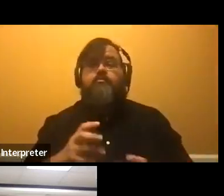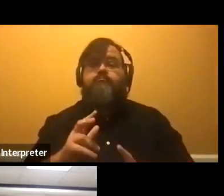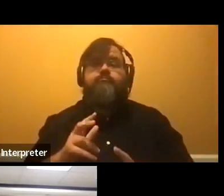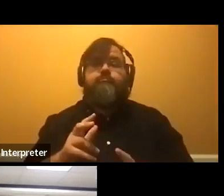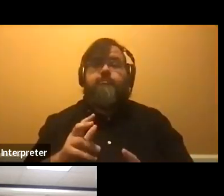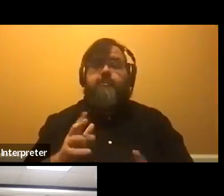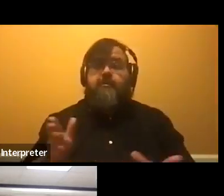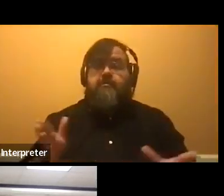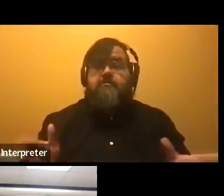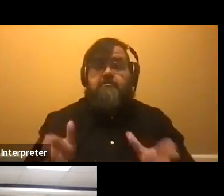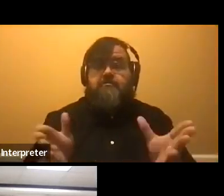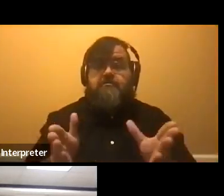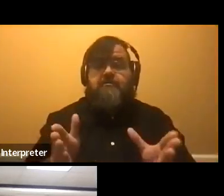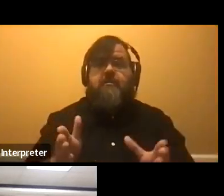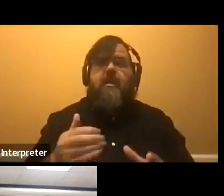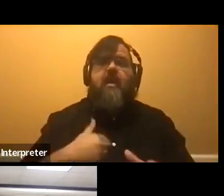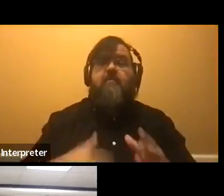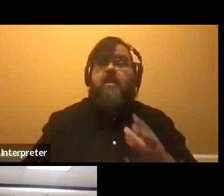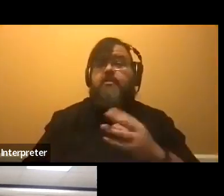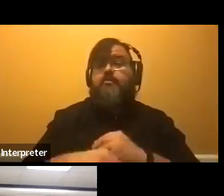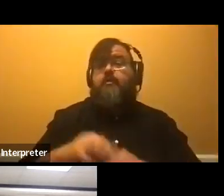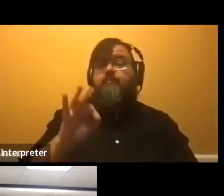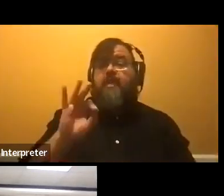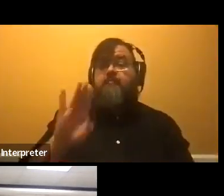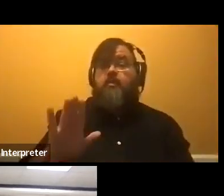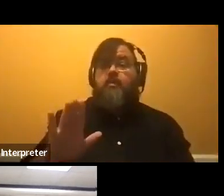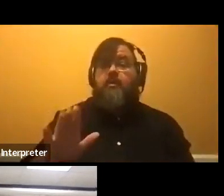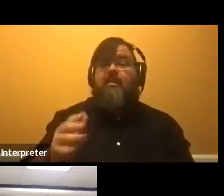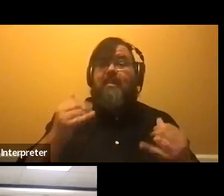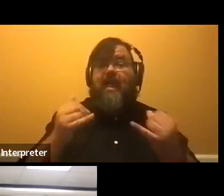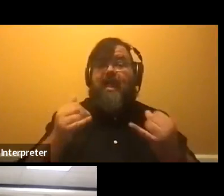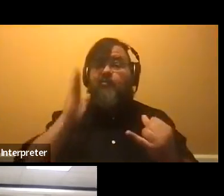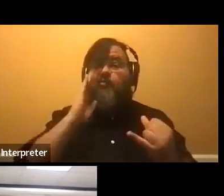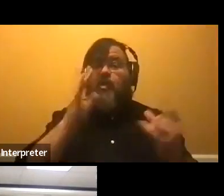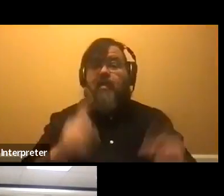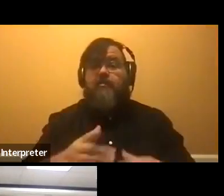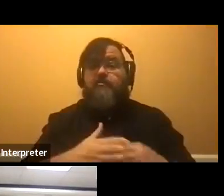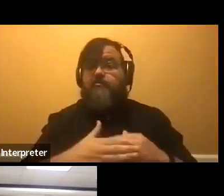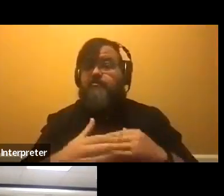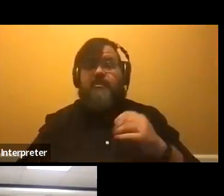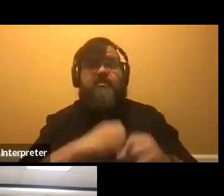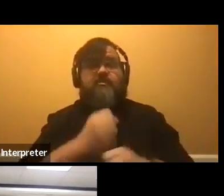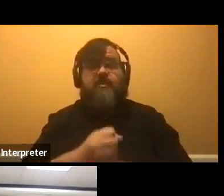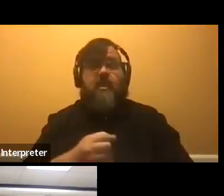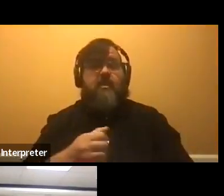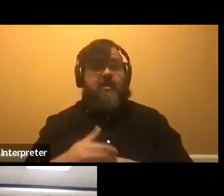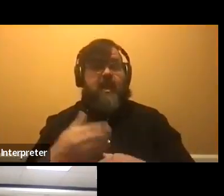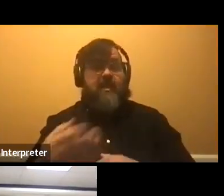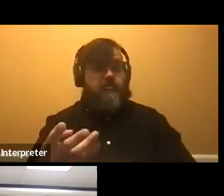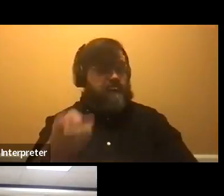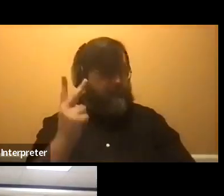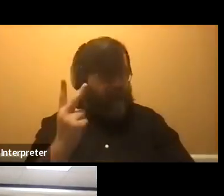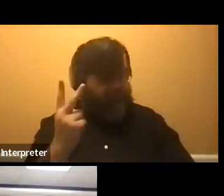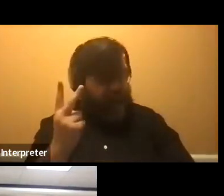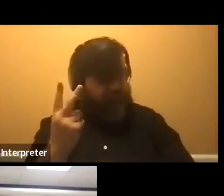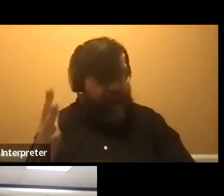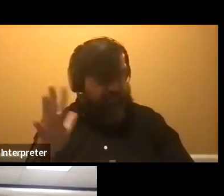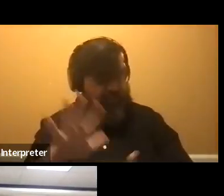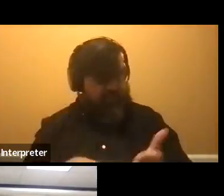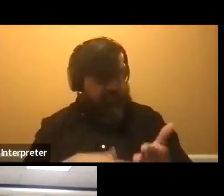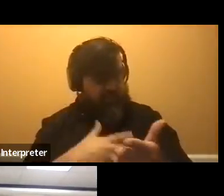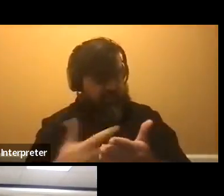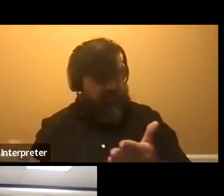um, we've got additional Facebook lives that we'll be hosting throughout the year. Our next one is actually, we have two that are scheduled. Um,